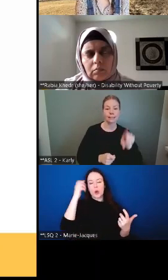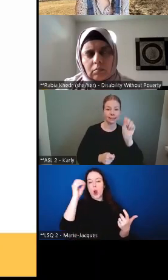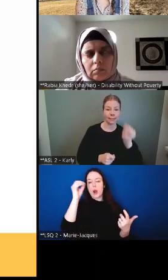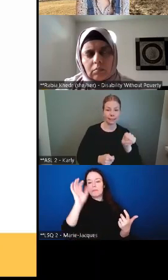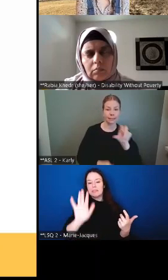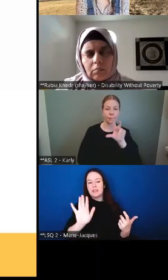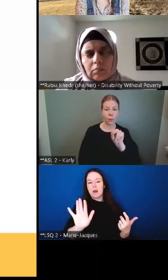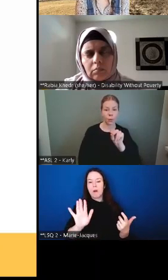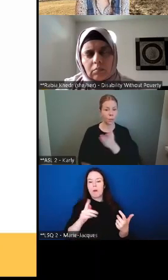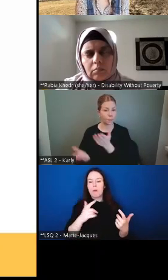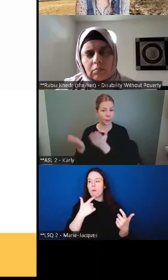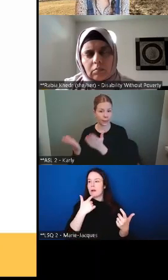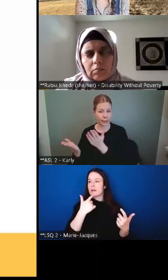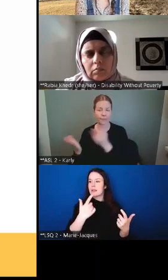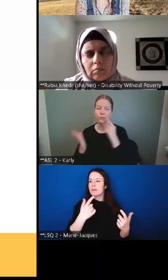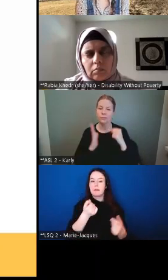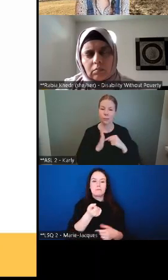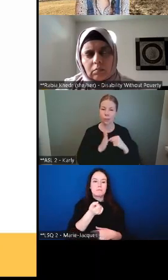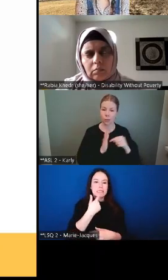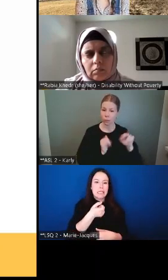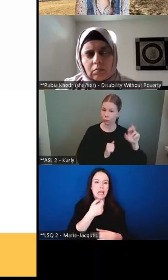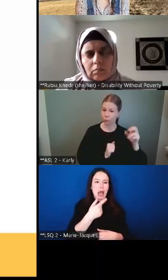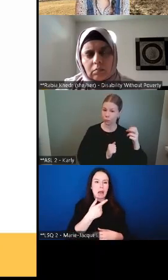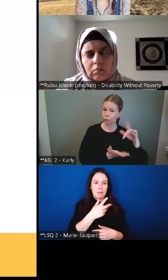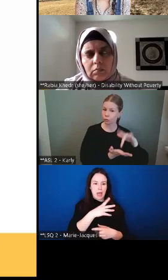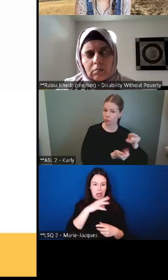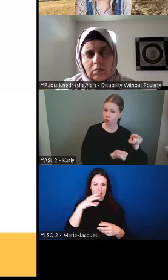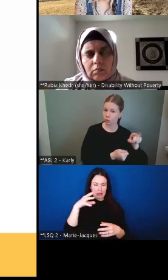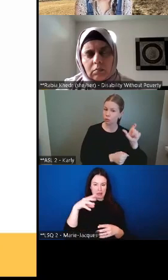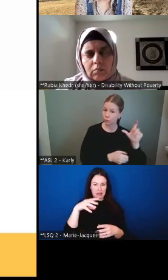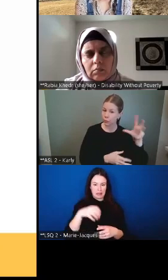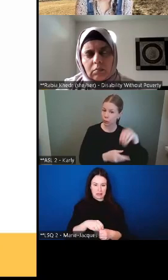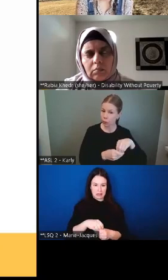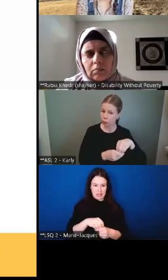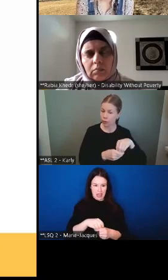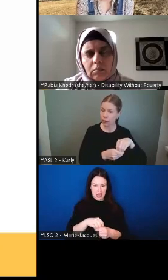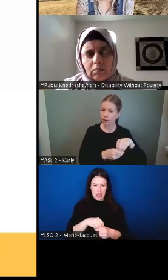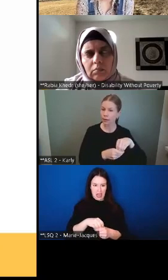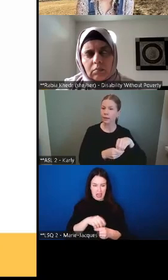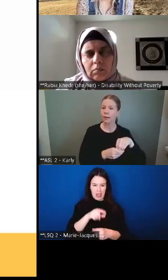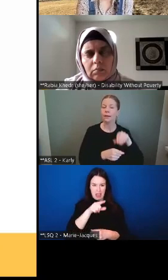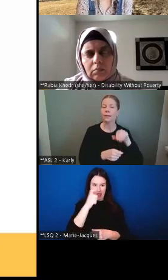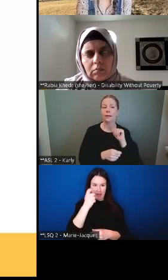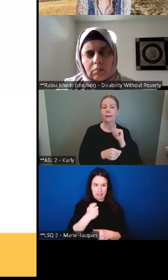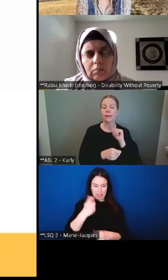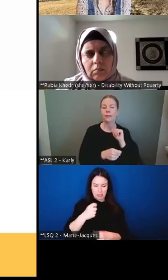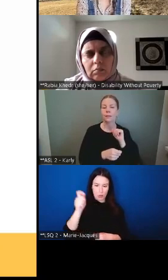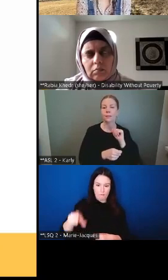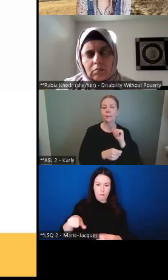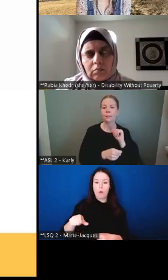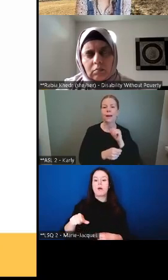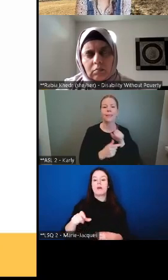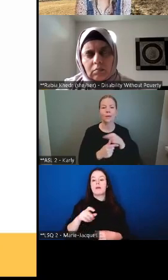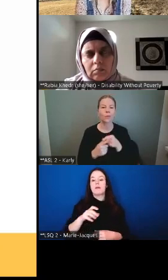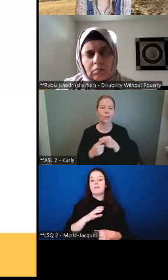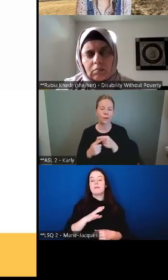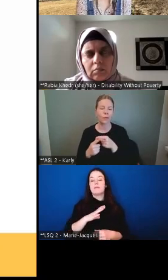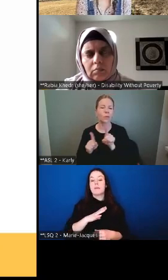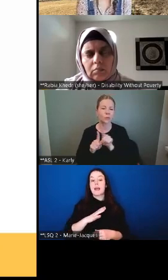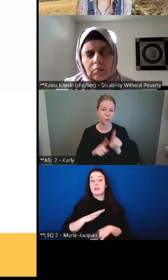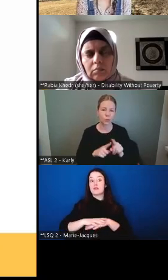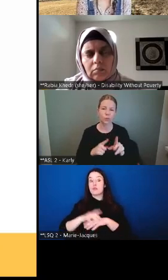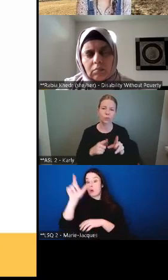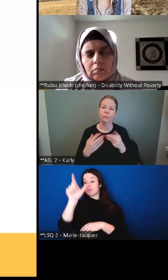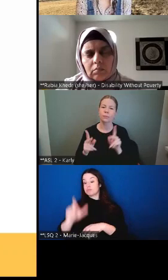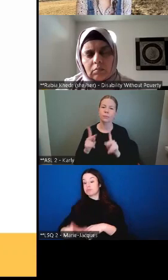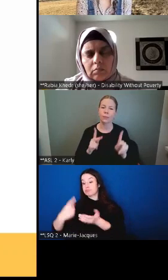And it became really clear that in the writing column that what we'd missed in our list of, you